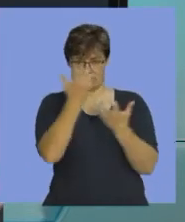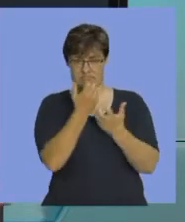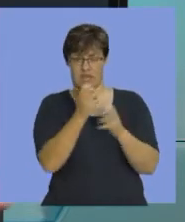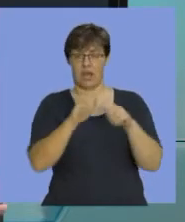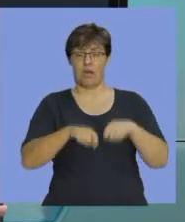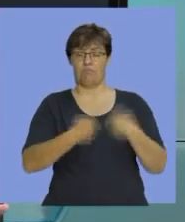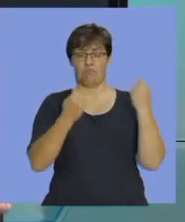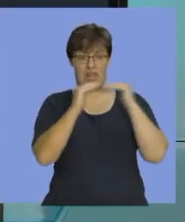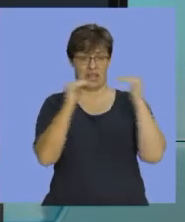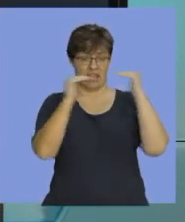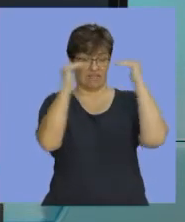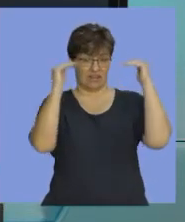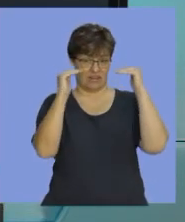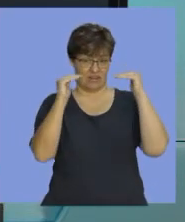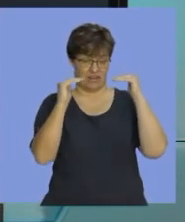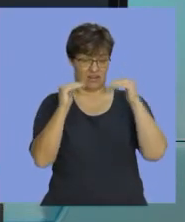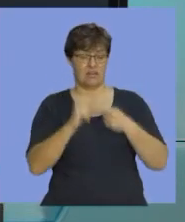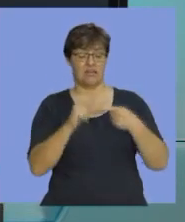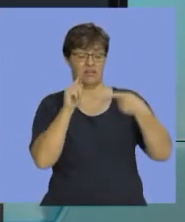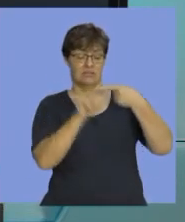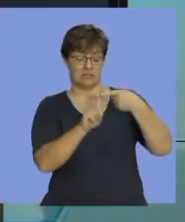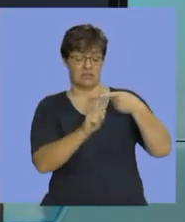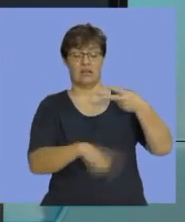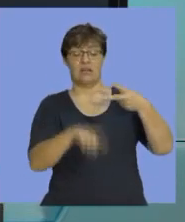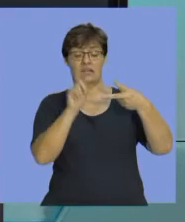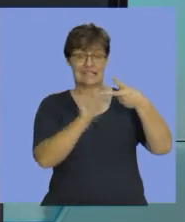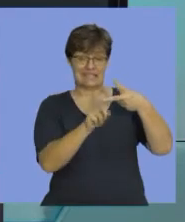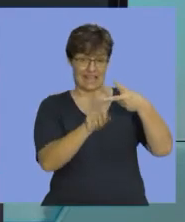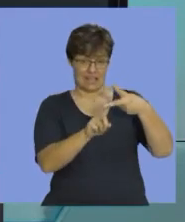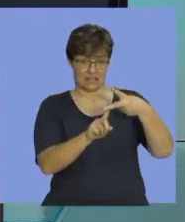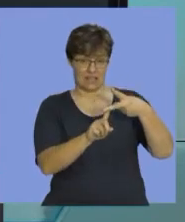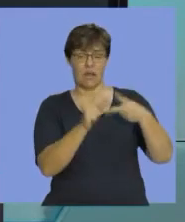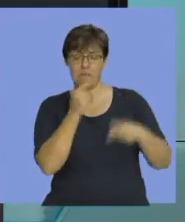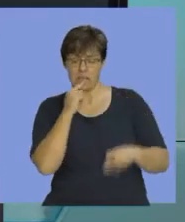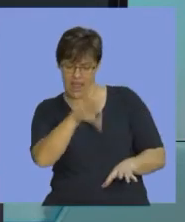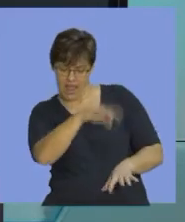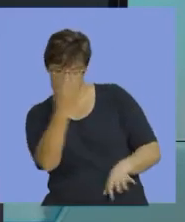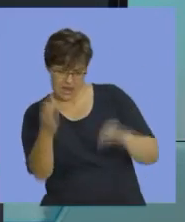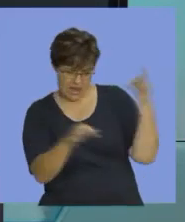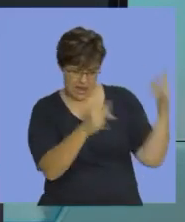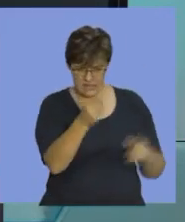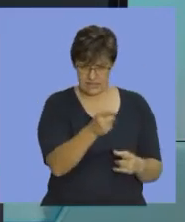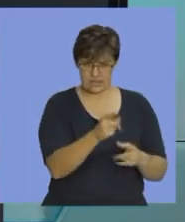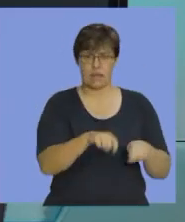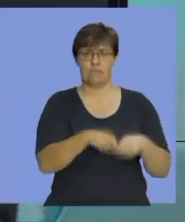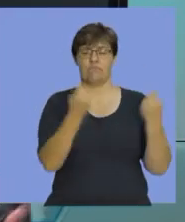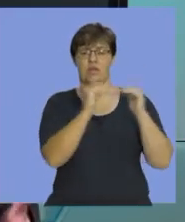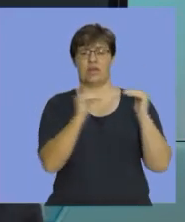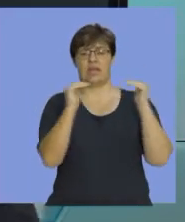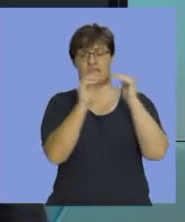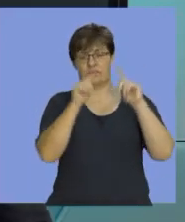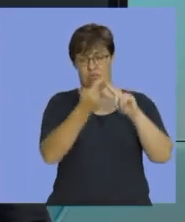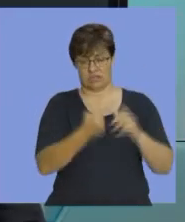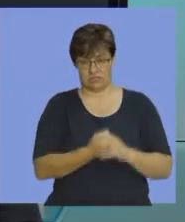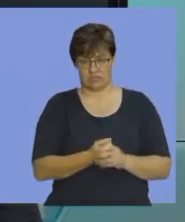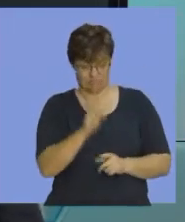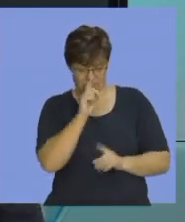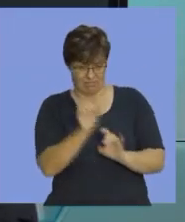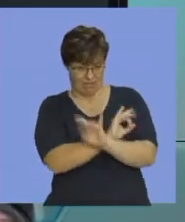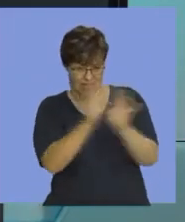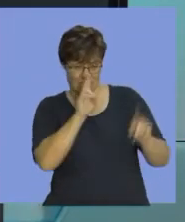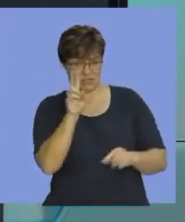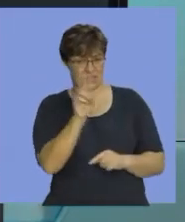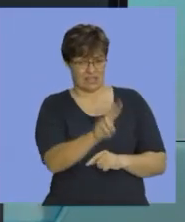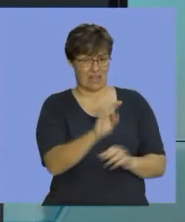break even point and the second one, the second part is to analyze the break even point. Clearly, you can see